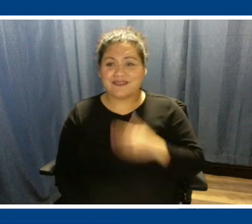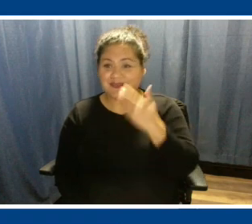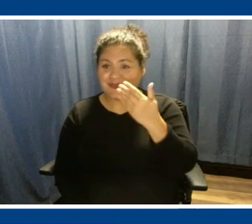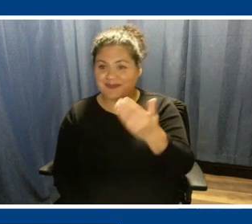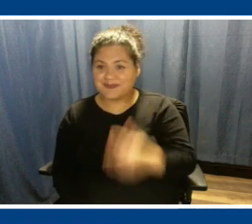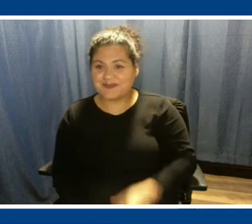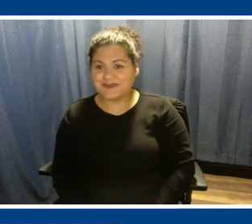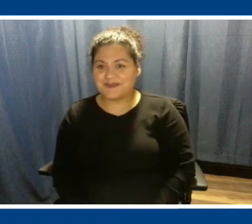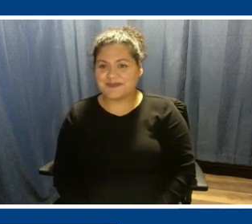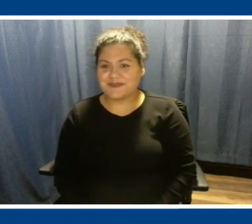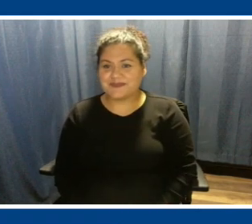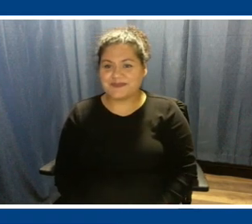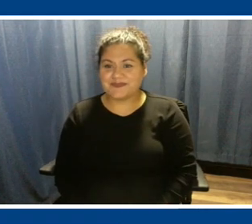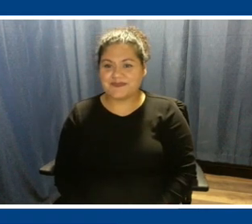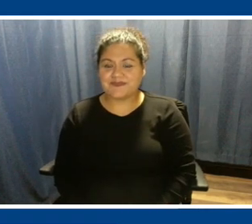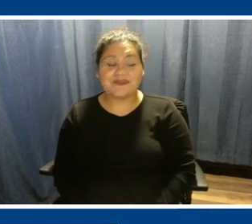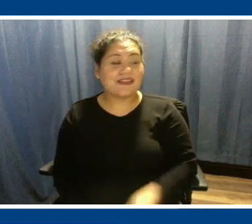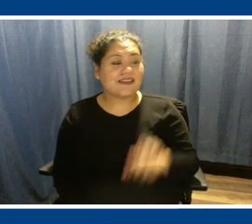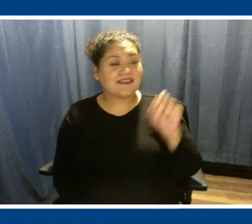Yes.